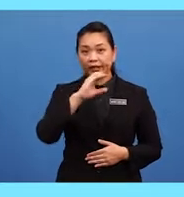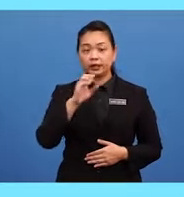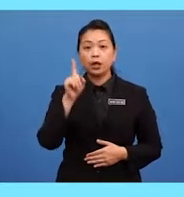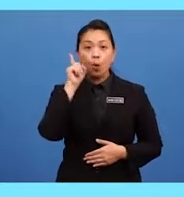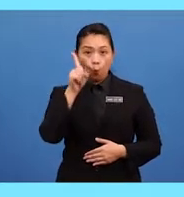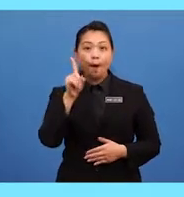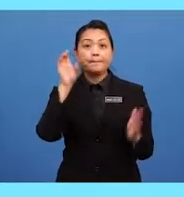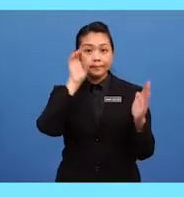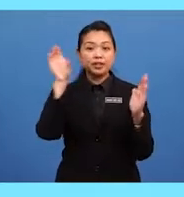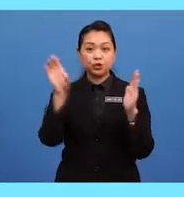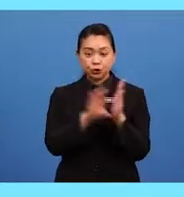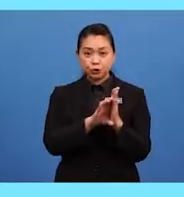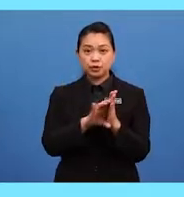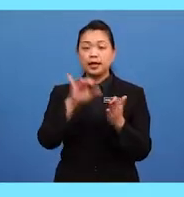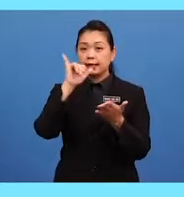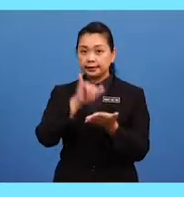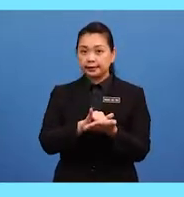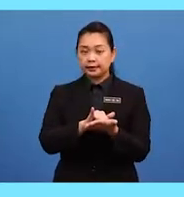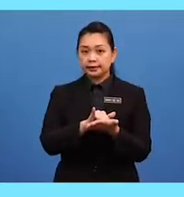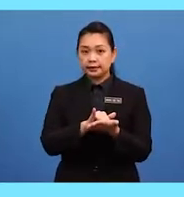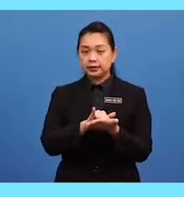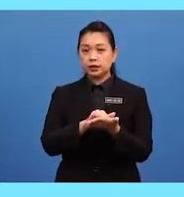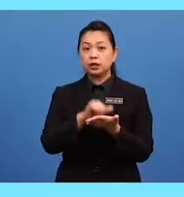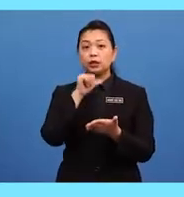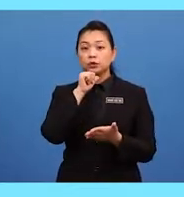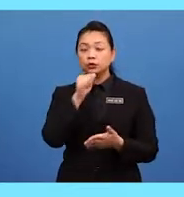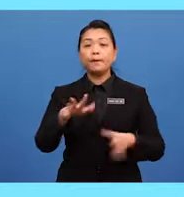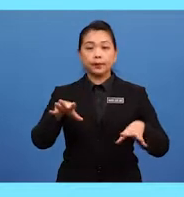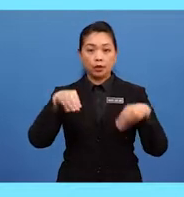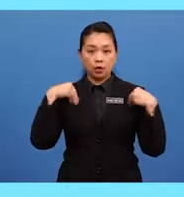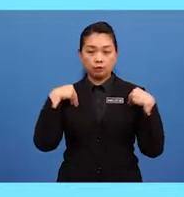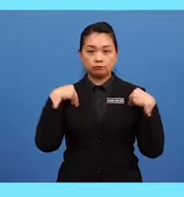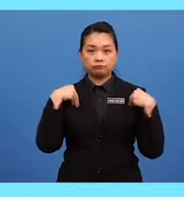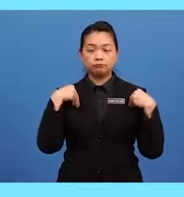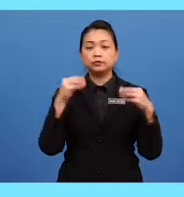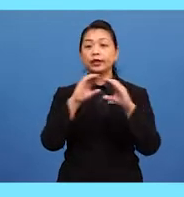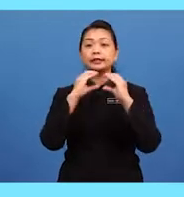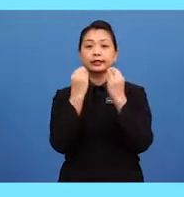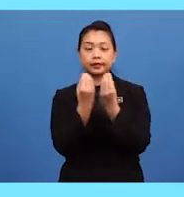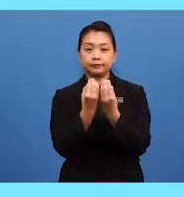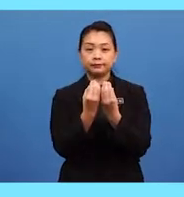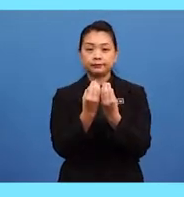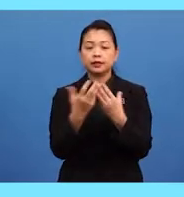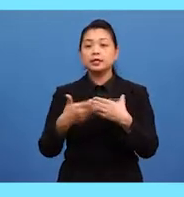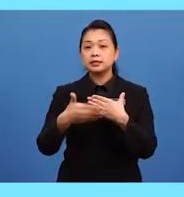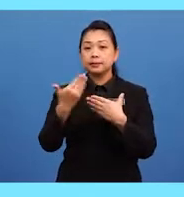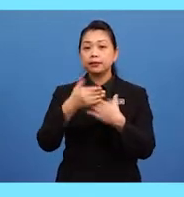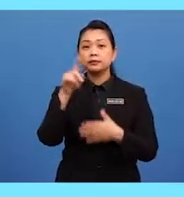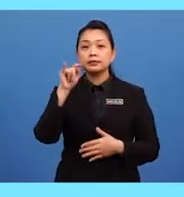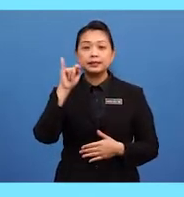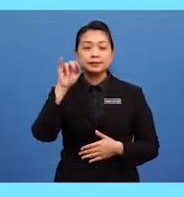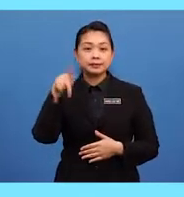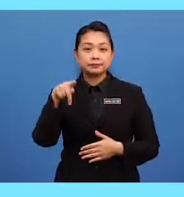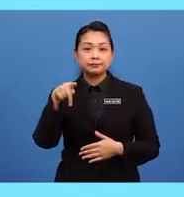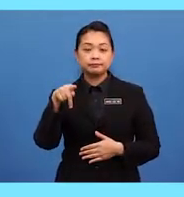one picture that does not belong in the category. A simple tips would be